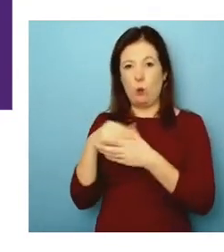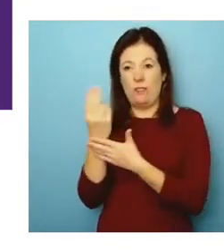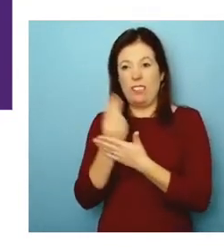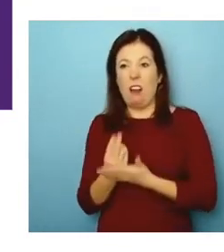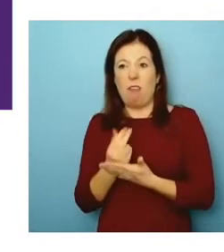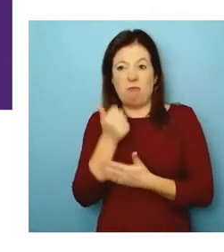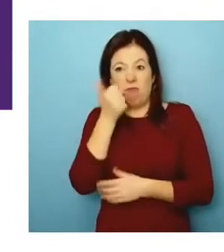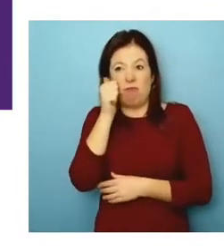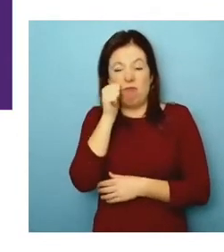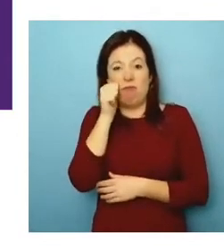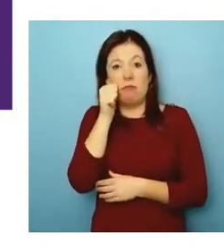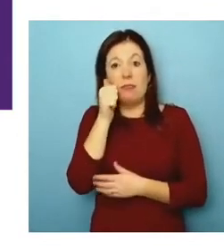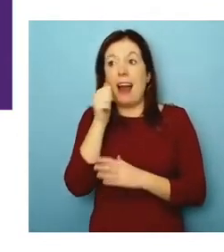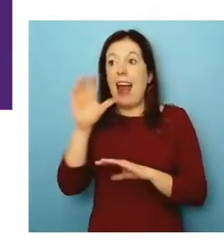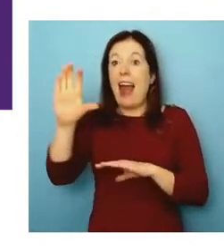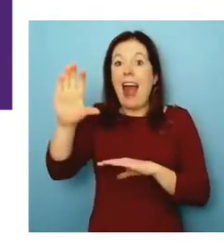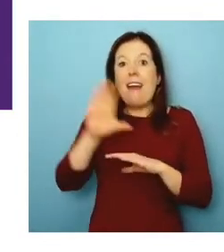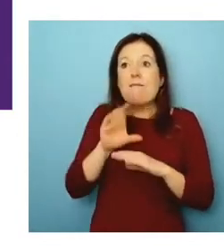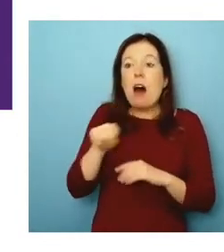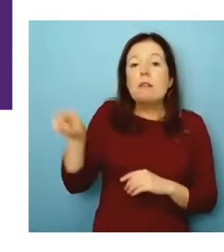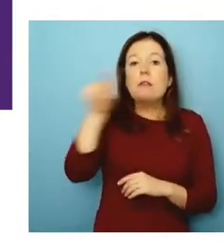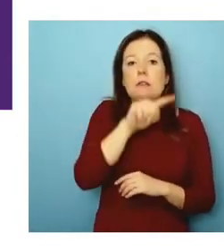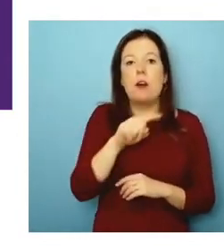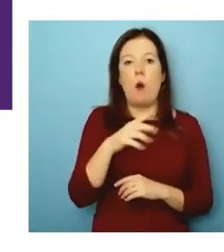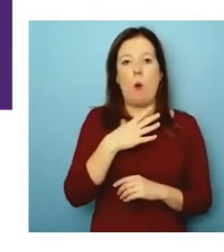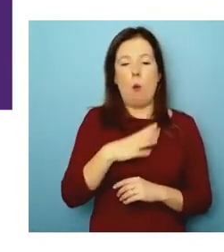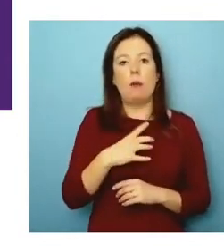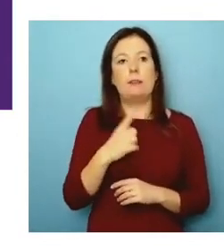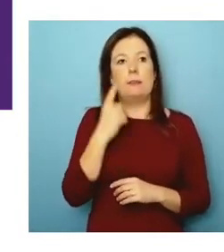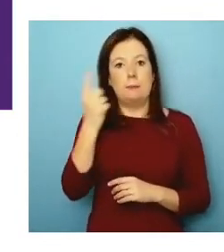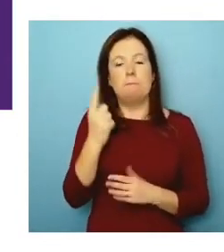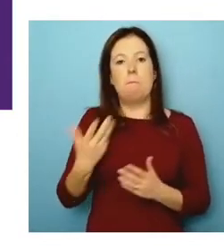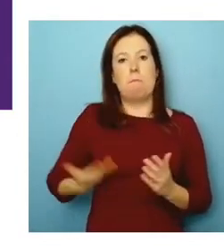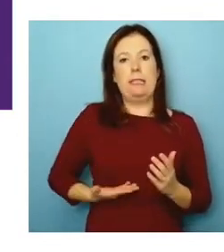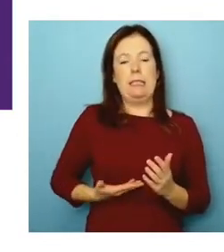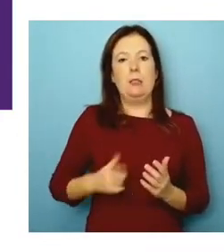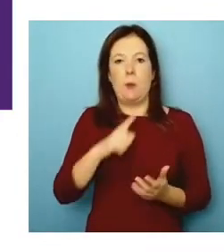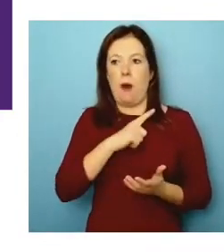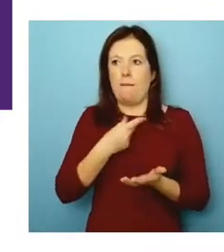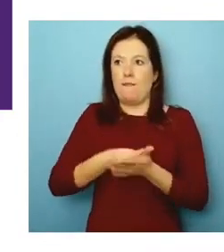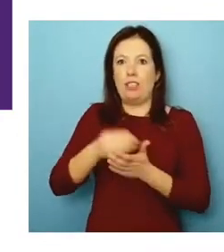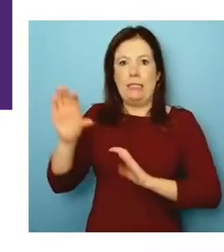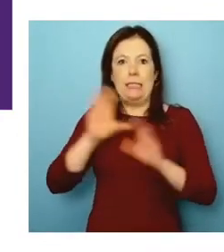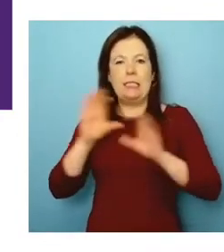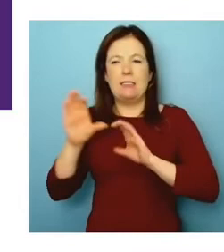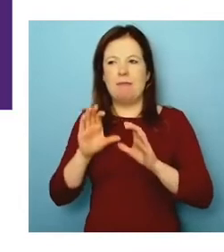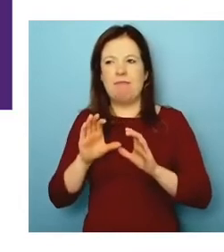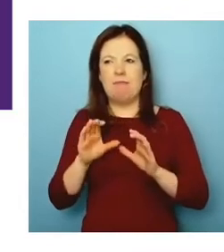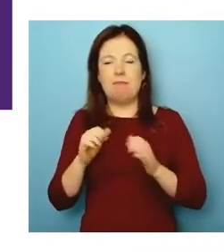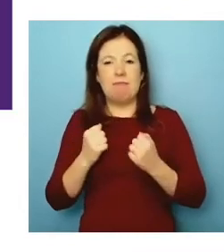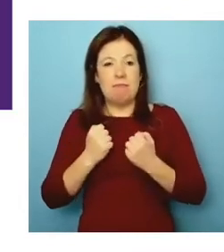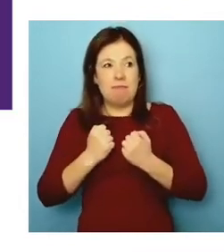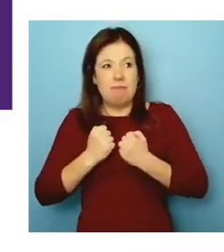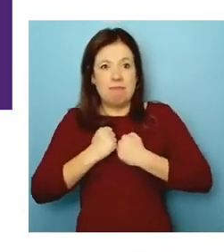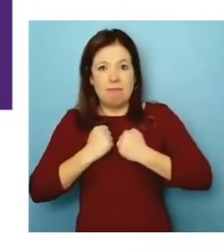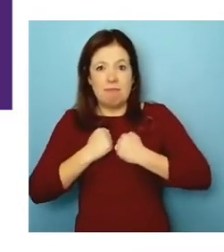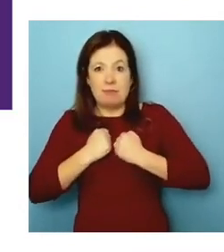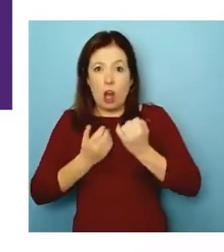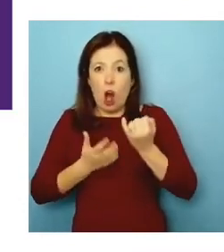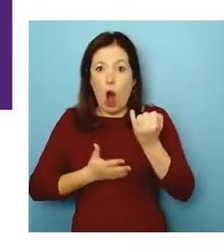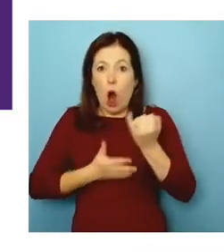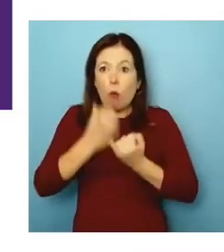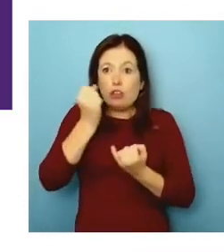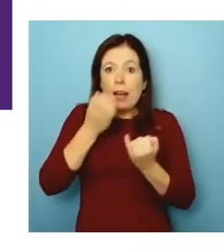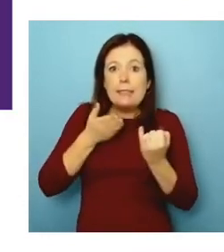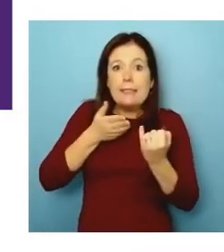investors want to hear you doing an app business because that's what gets funding. We are, we are not going to meet our objective of getting